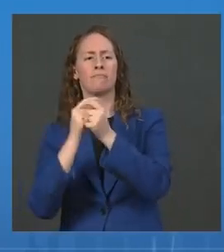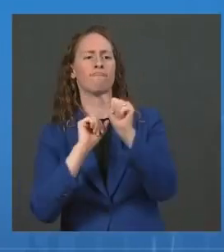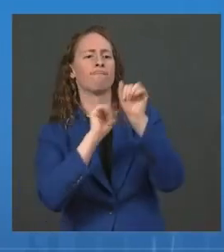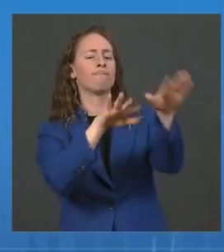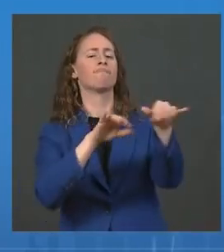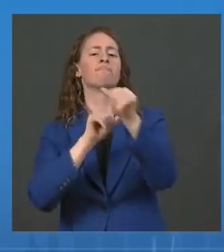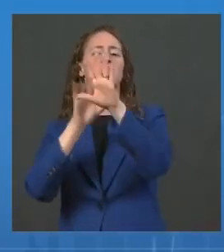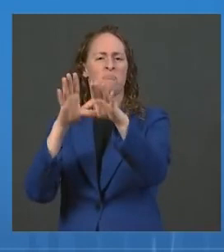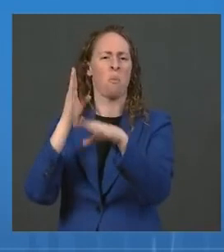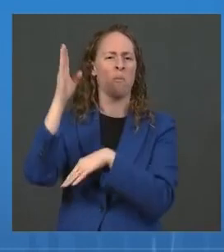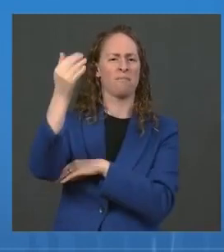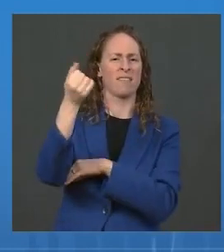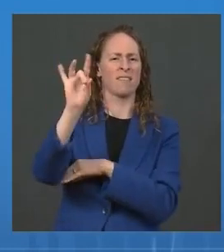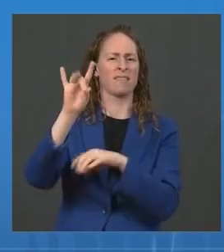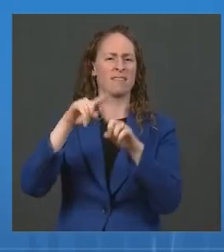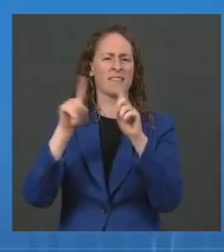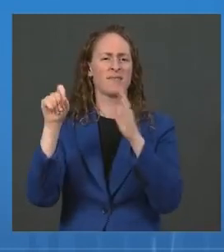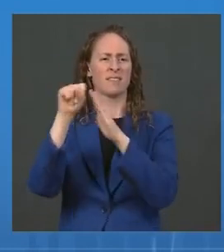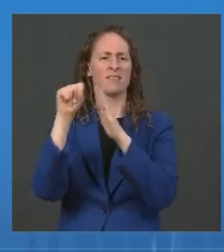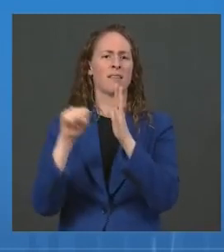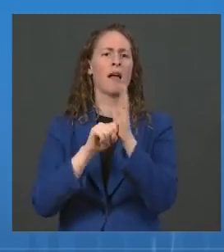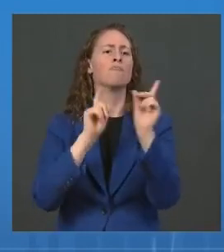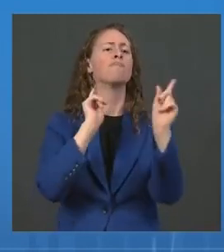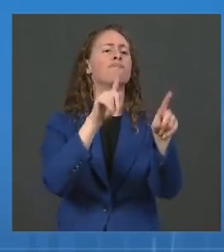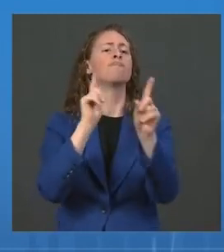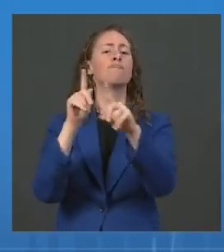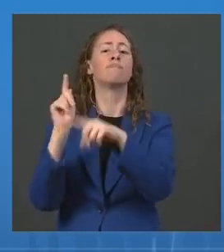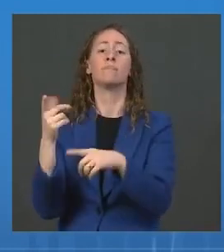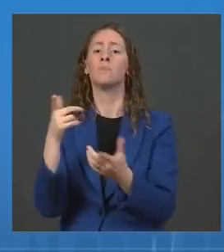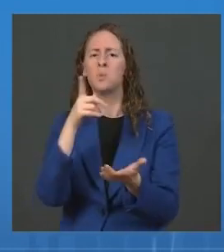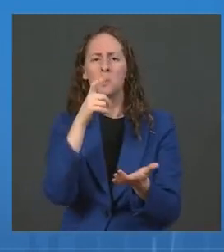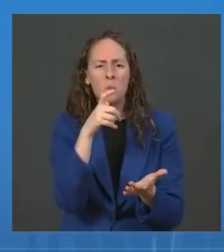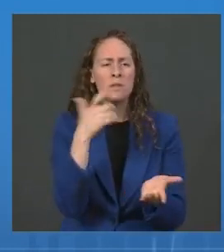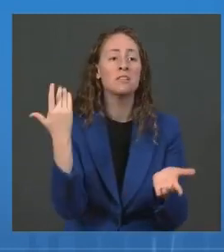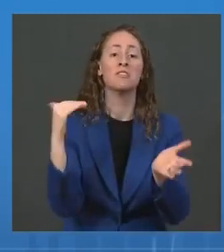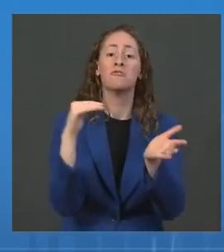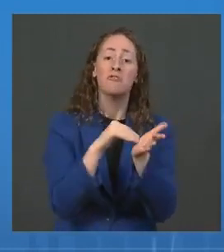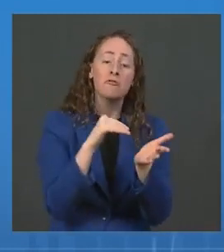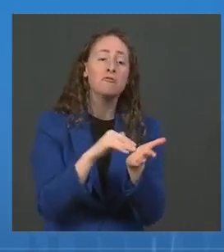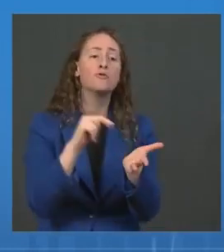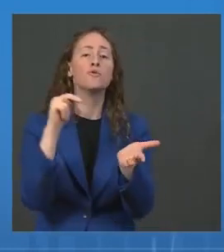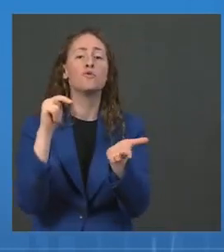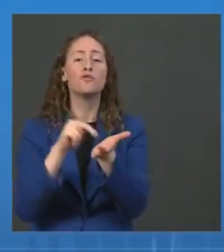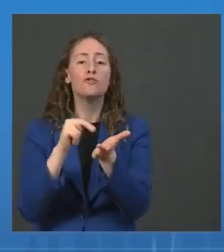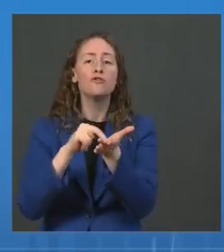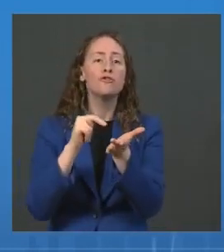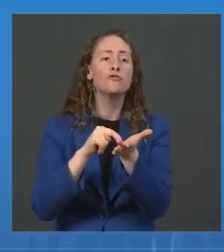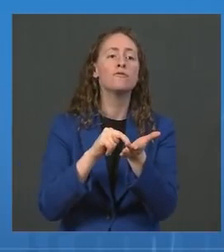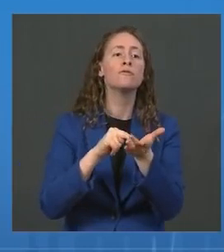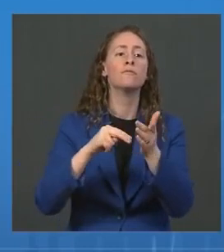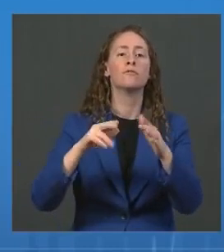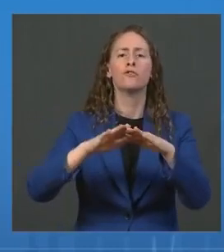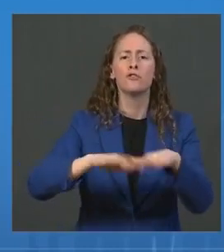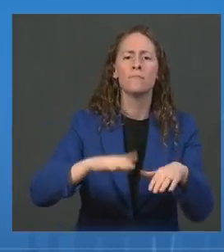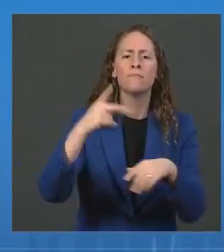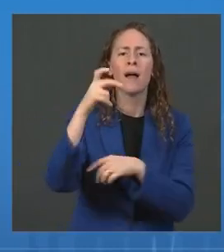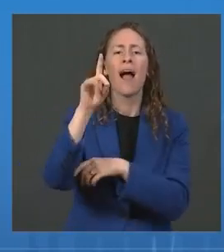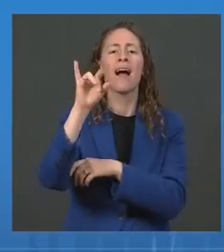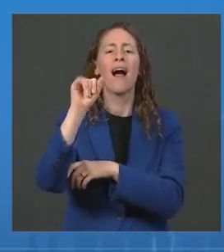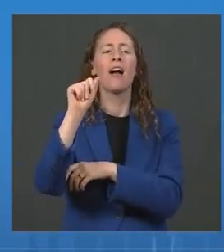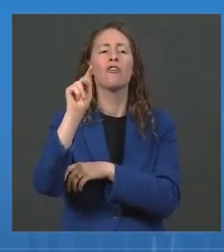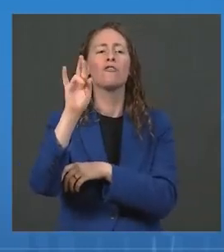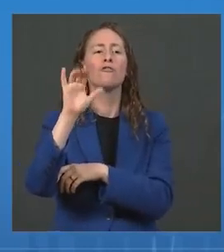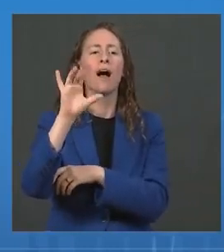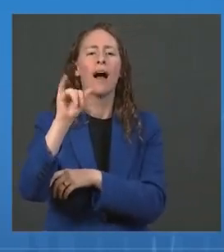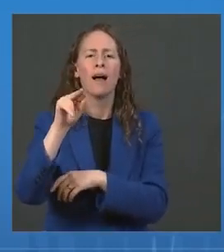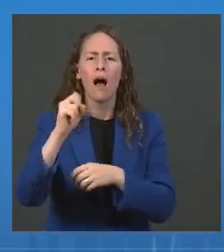personnel, including doctors, nurses, paramedics, and hundreds of critical supplies like ventilators